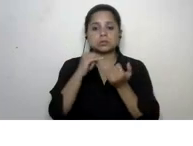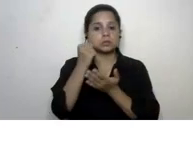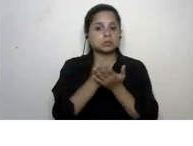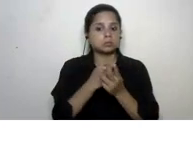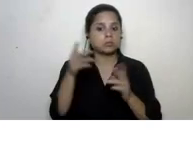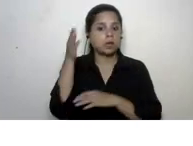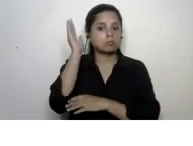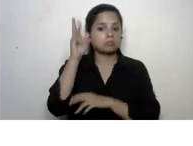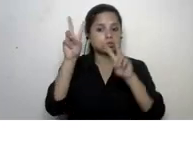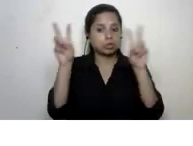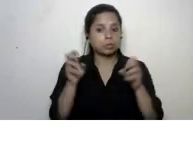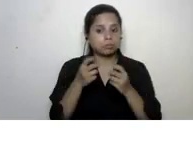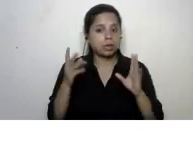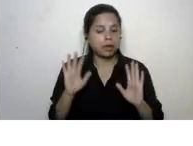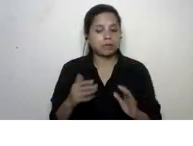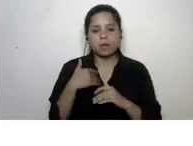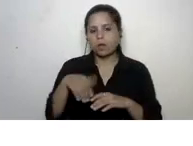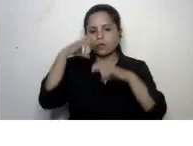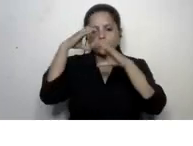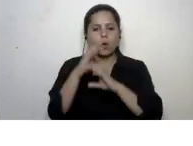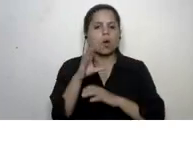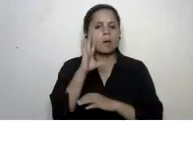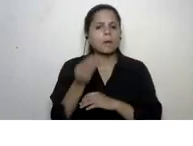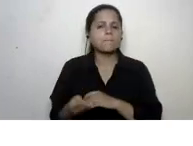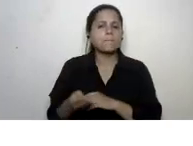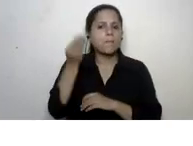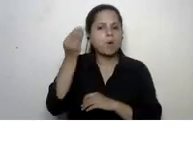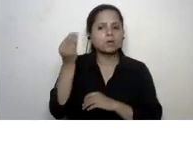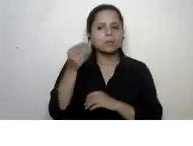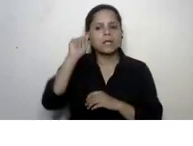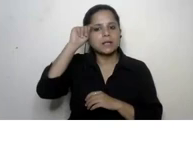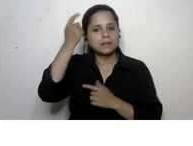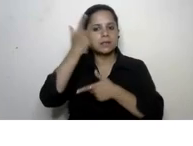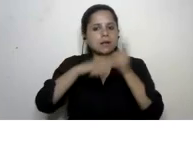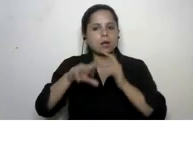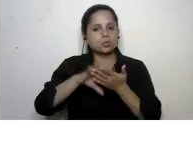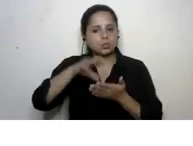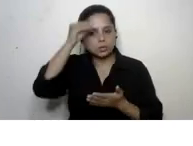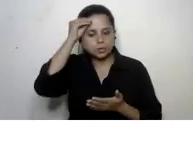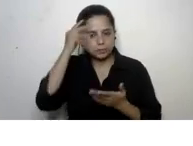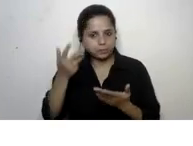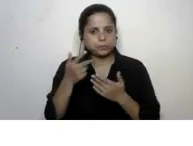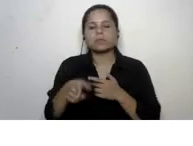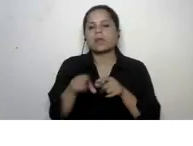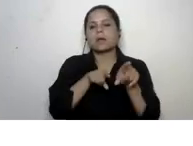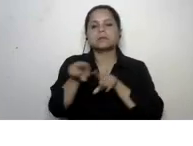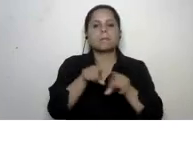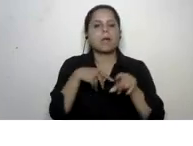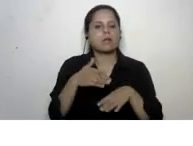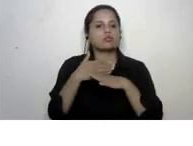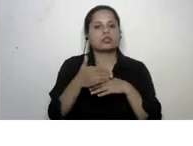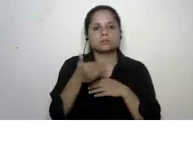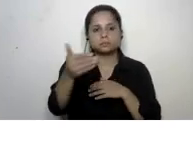presentation we'll be focusing a little bit more on english language learning in in the examples that we share